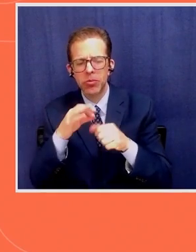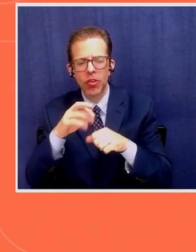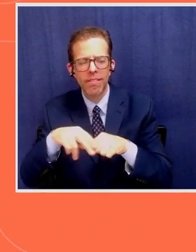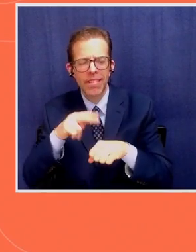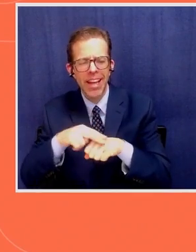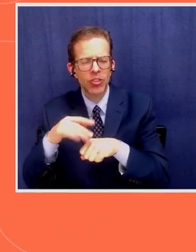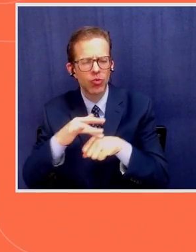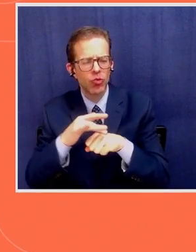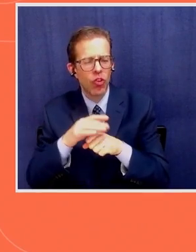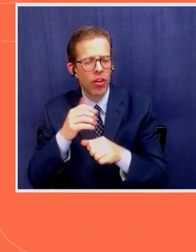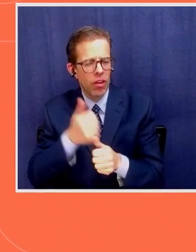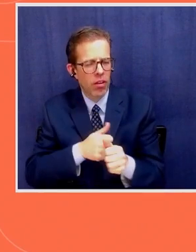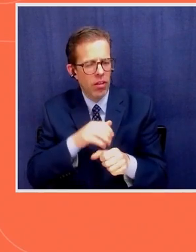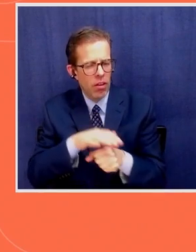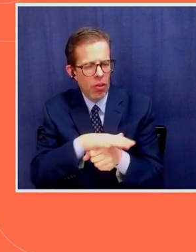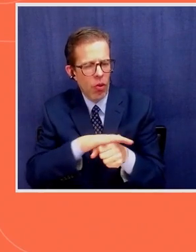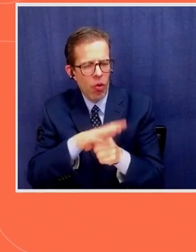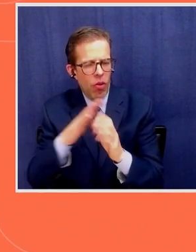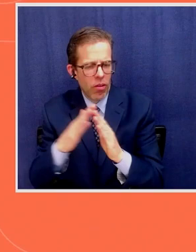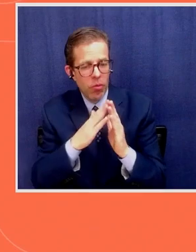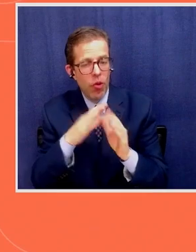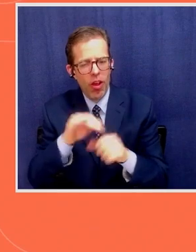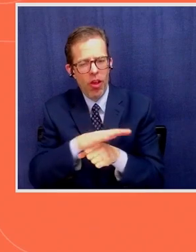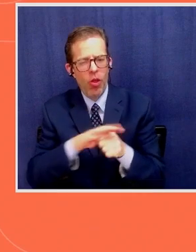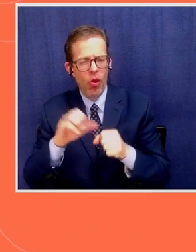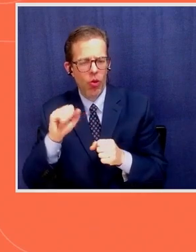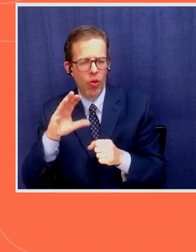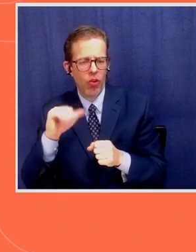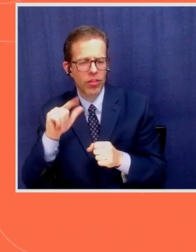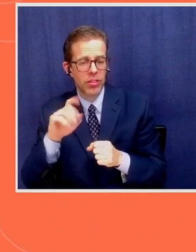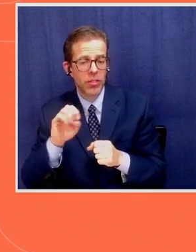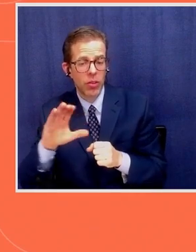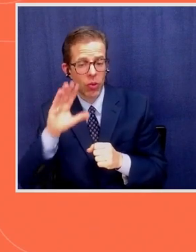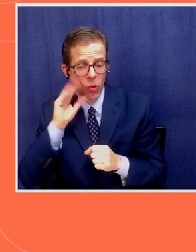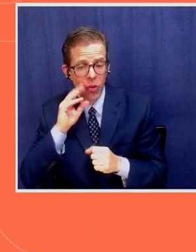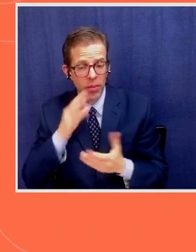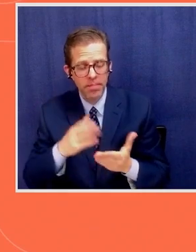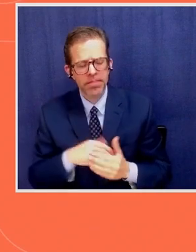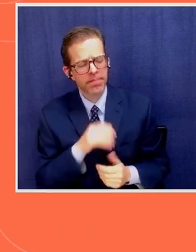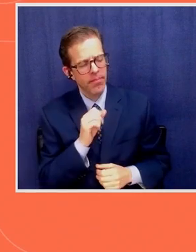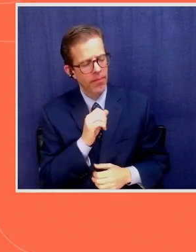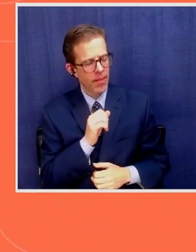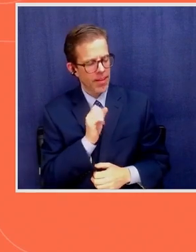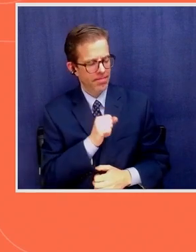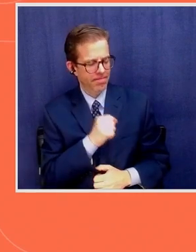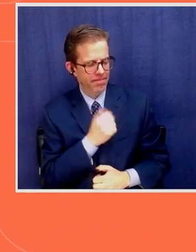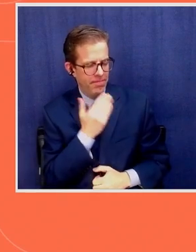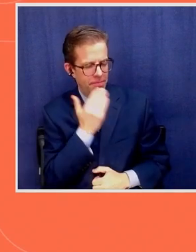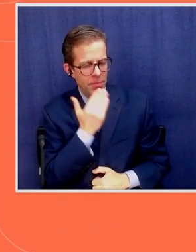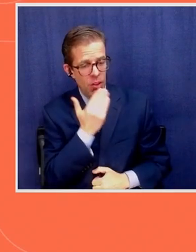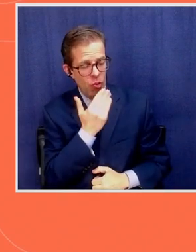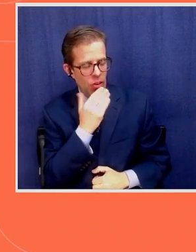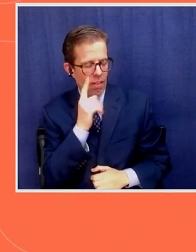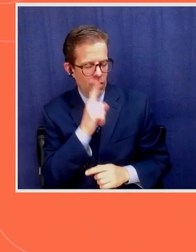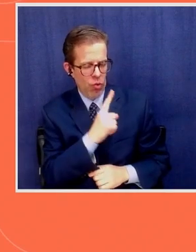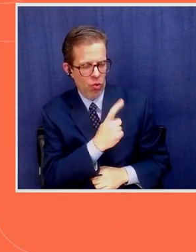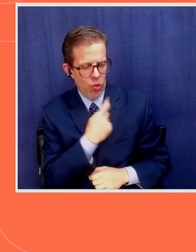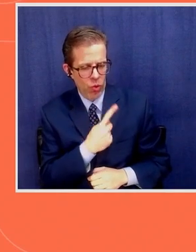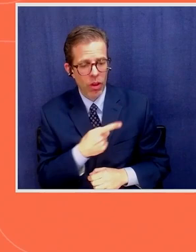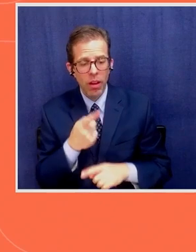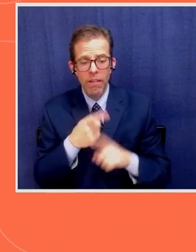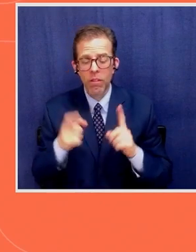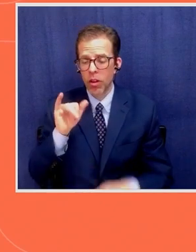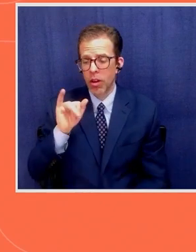communities at local scale? Thank you for the experience. you for the question. I can give you an example from Indonesia. So in